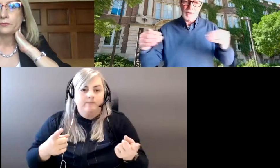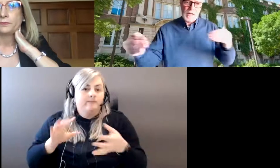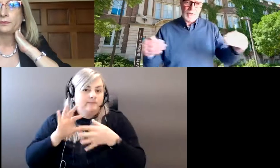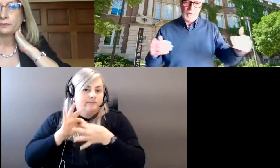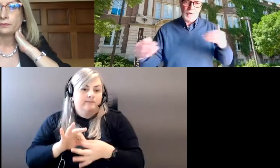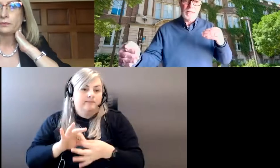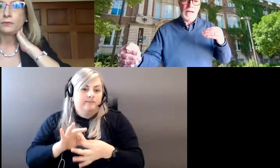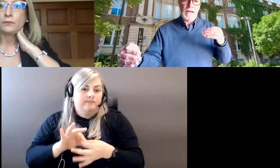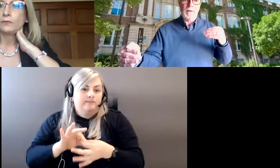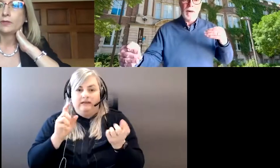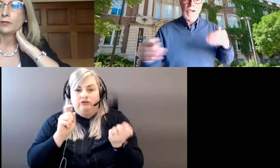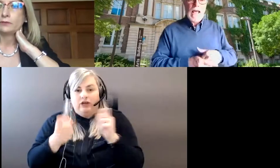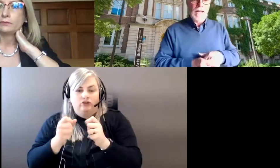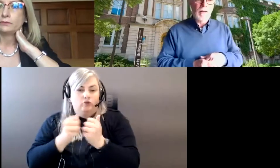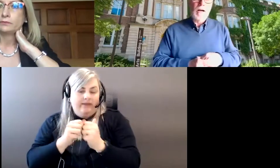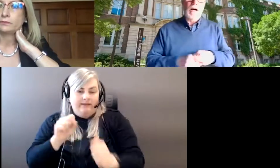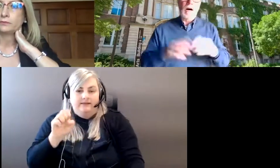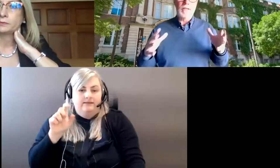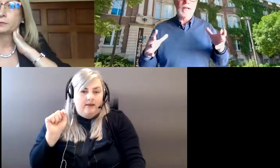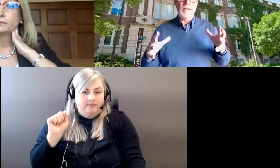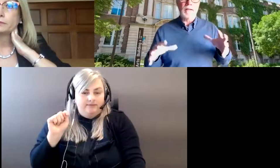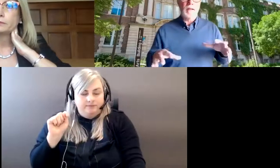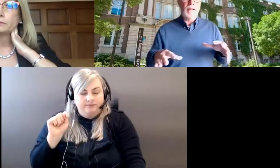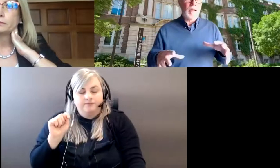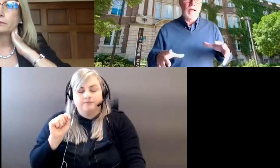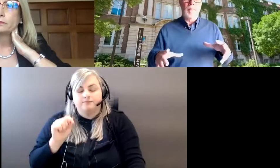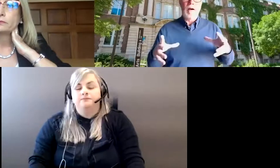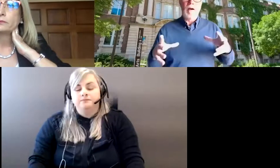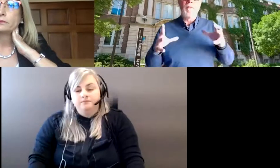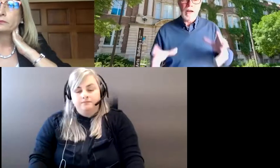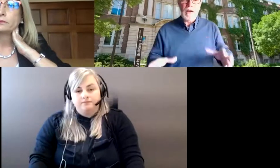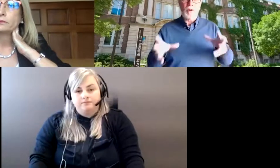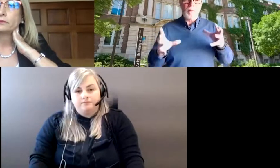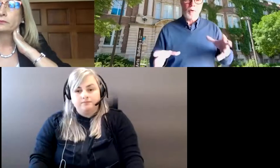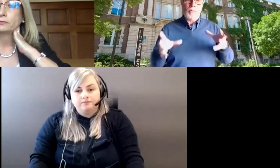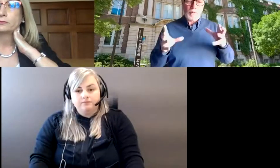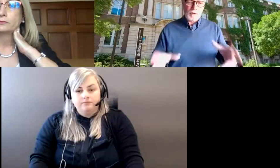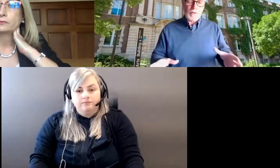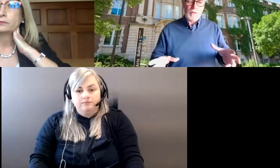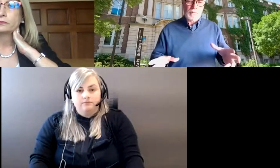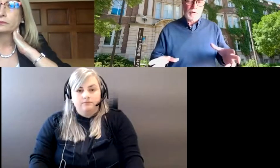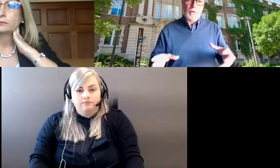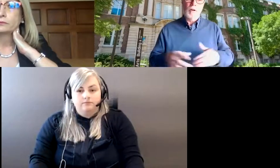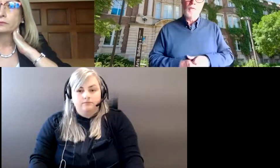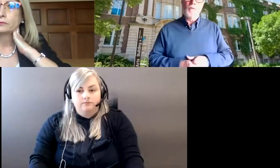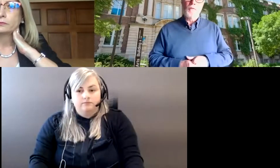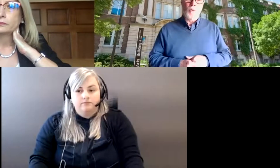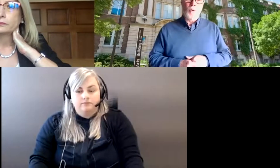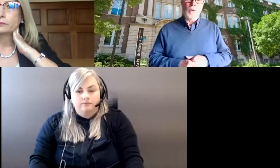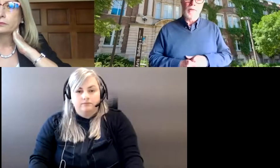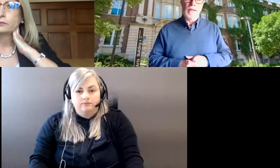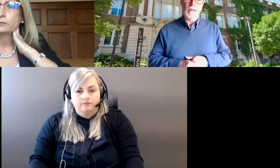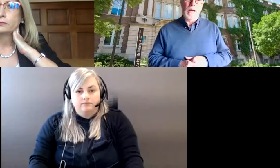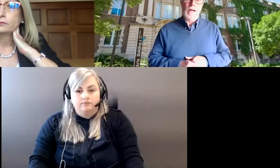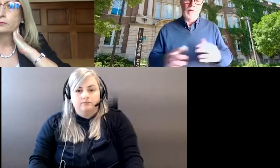these changes with set. And I'll say that, uh, a very important principle for